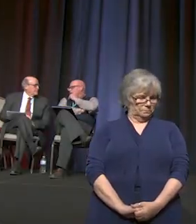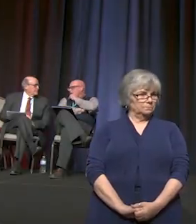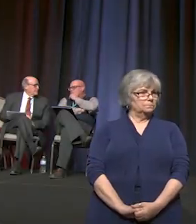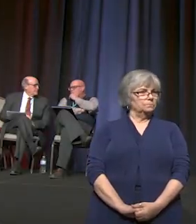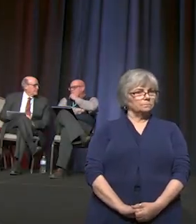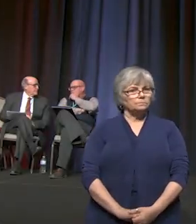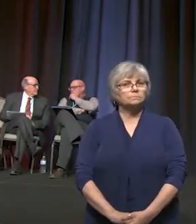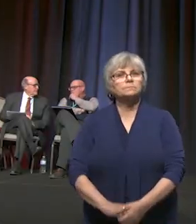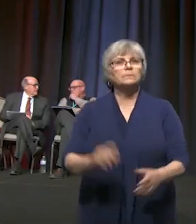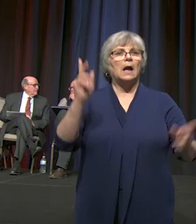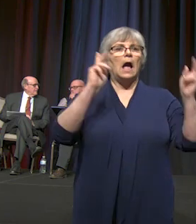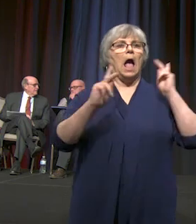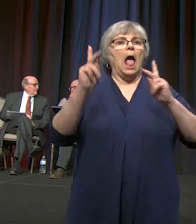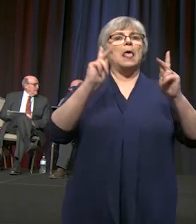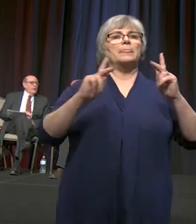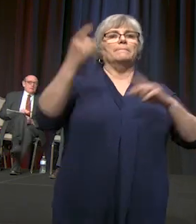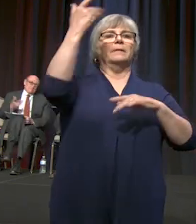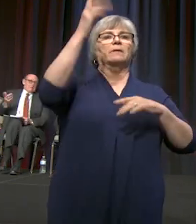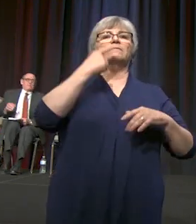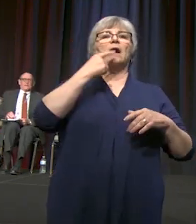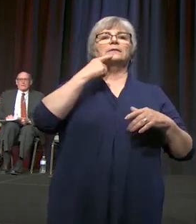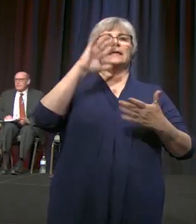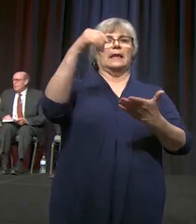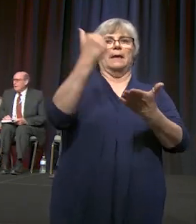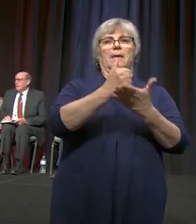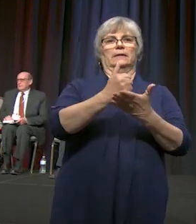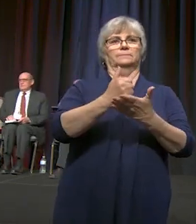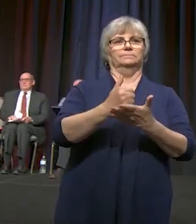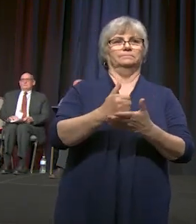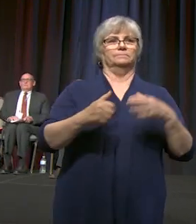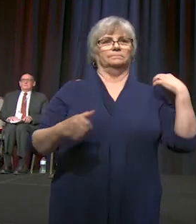And the people of God said, Amen.